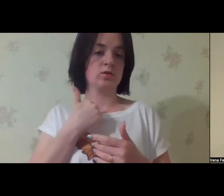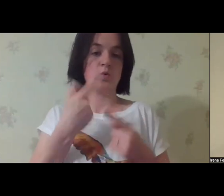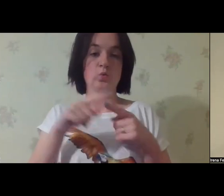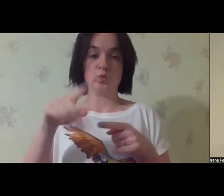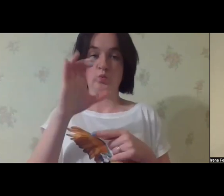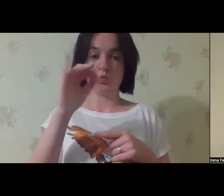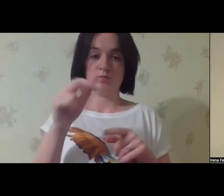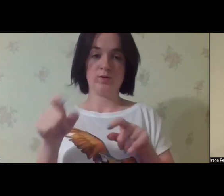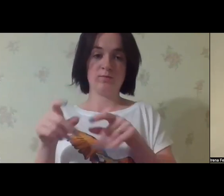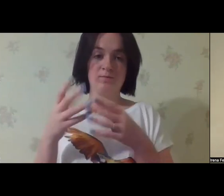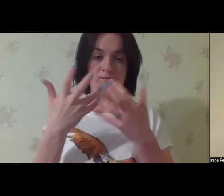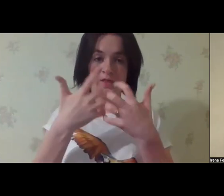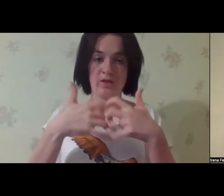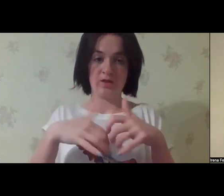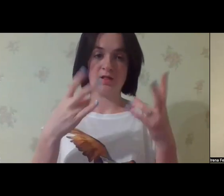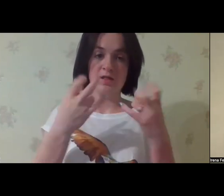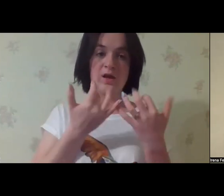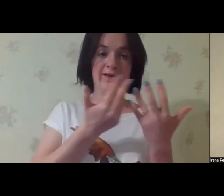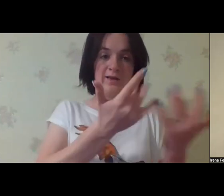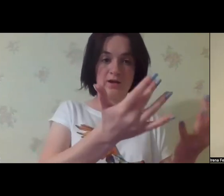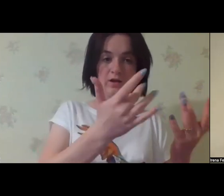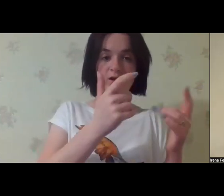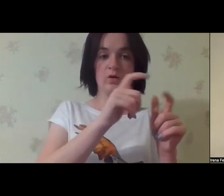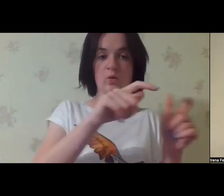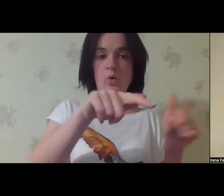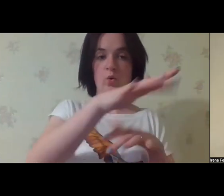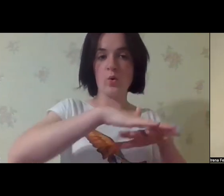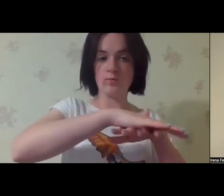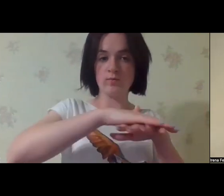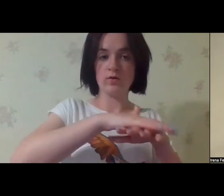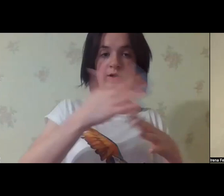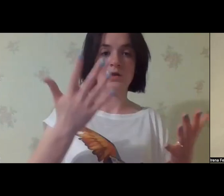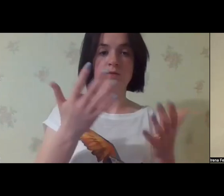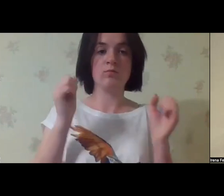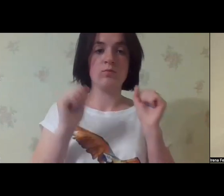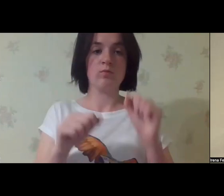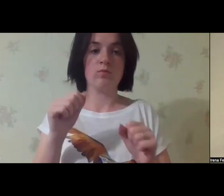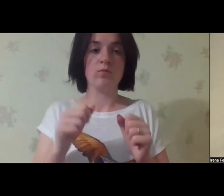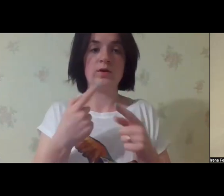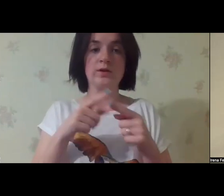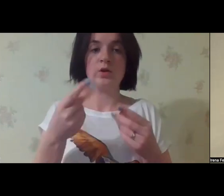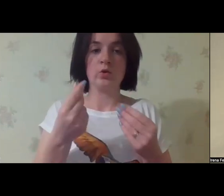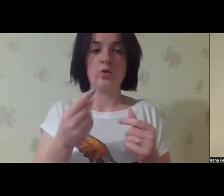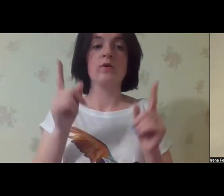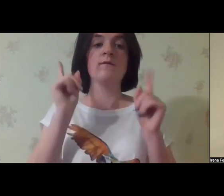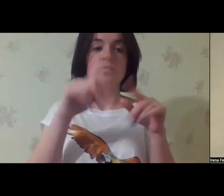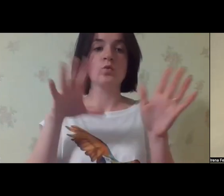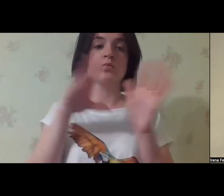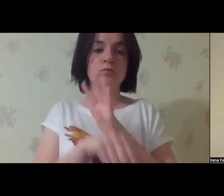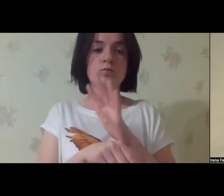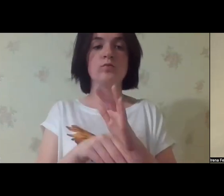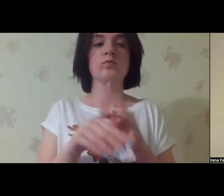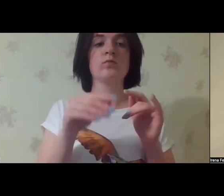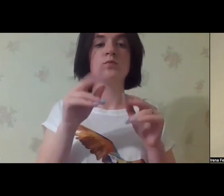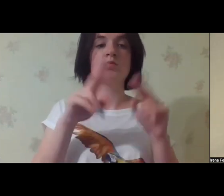in think, if we transfer this amount to the services on the